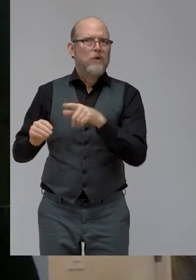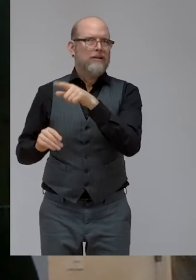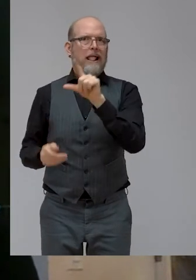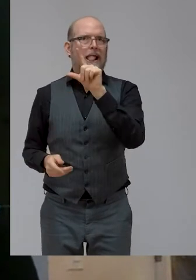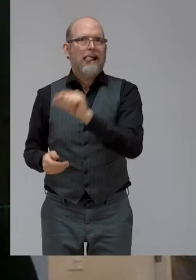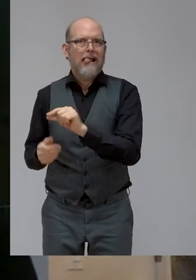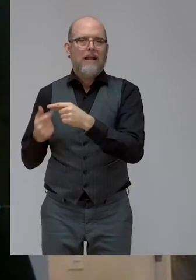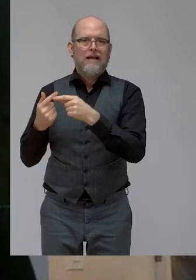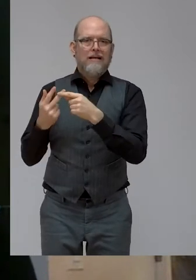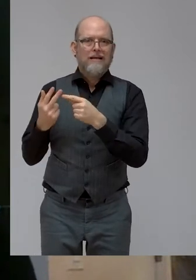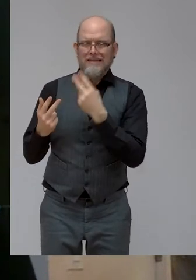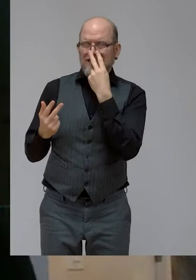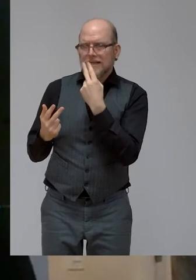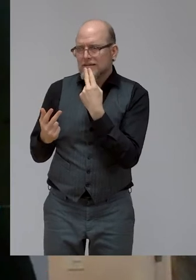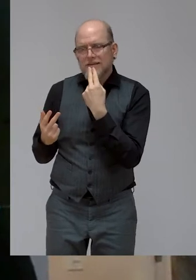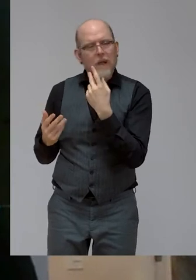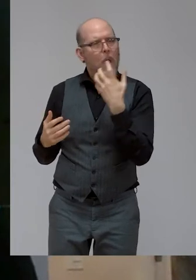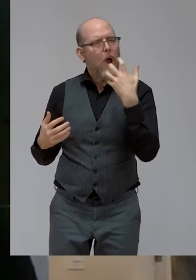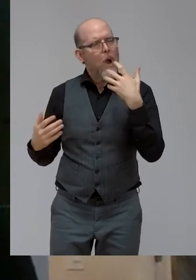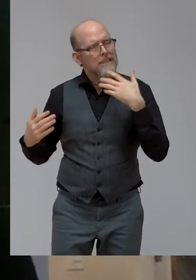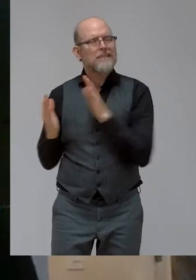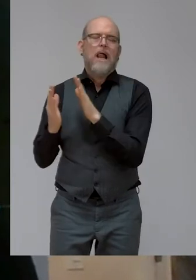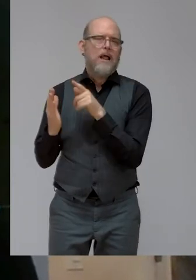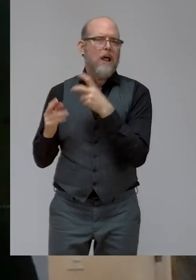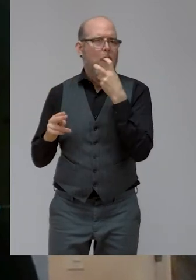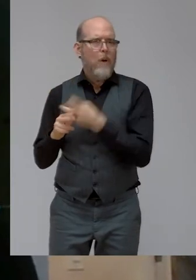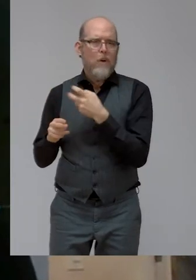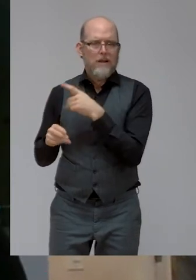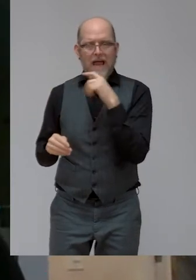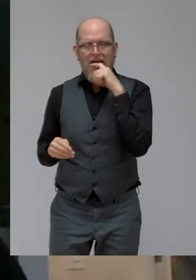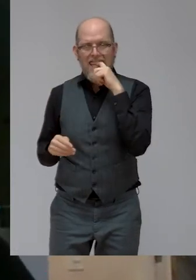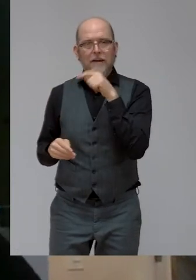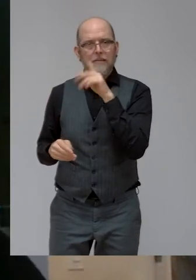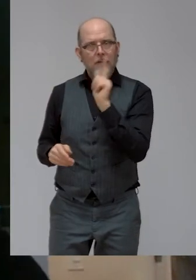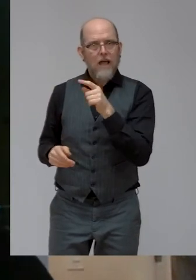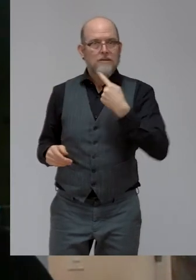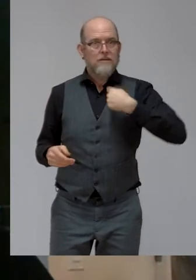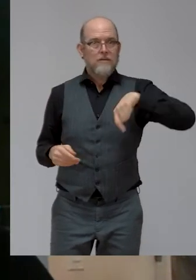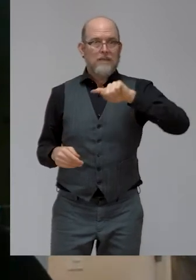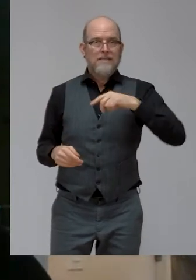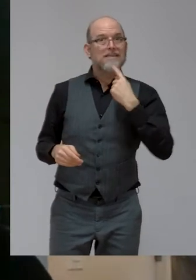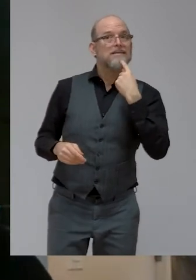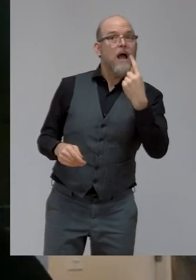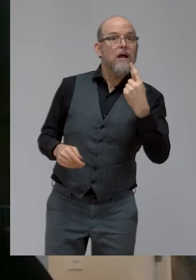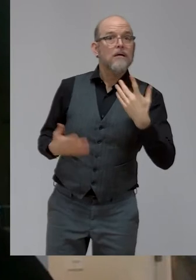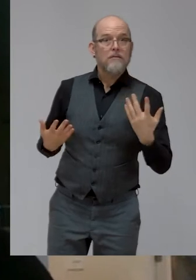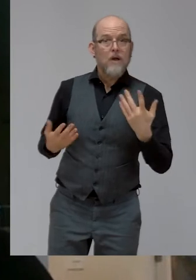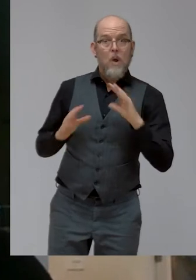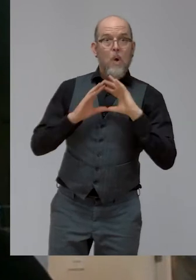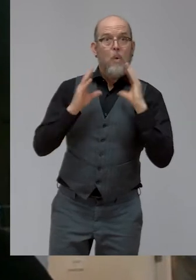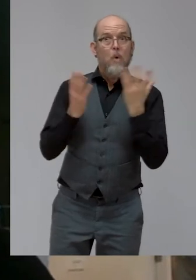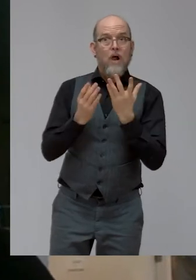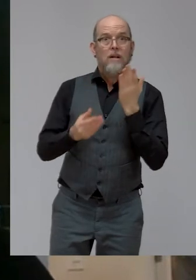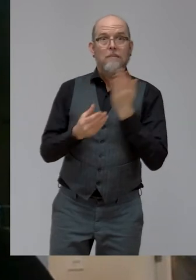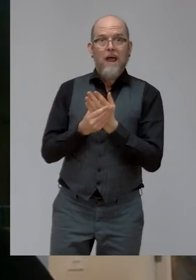challenges are many, I want to take a moment to highlight some of the work that the World Bank has supported in a few